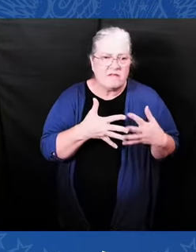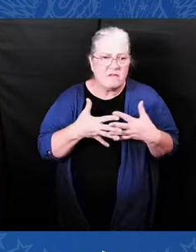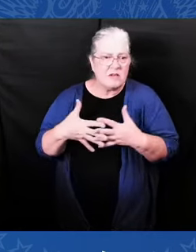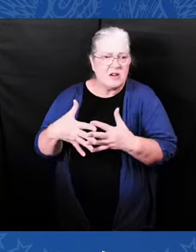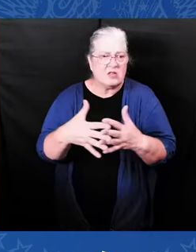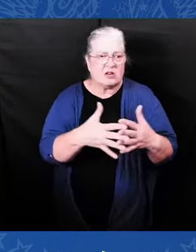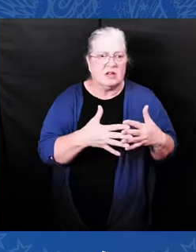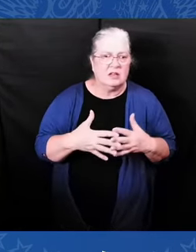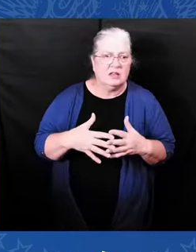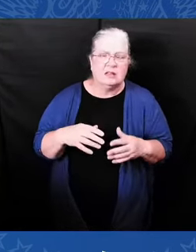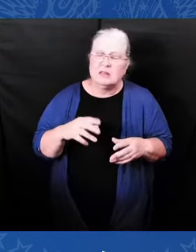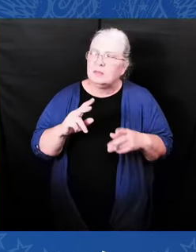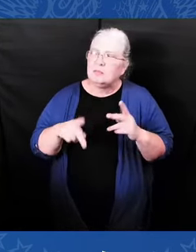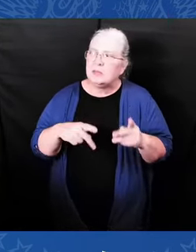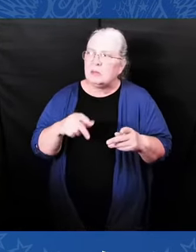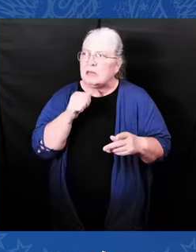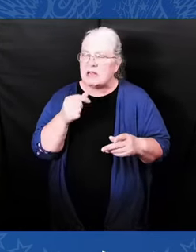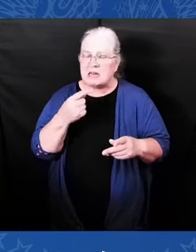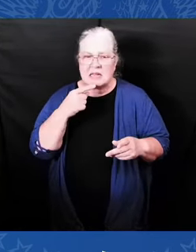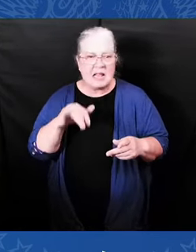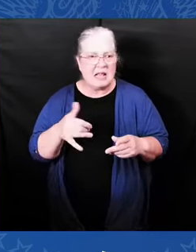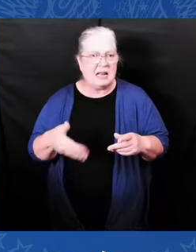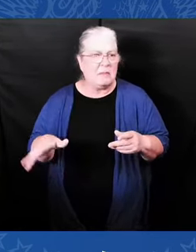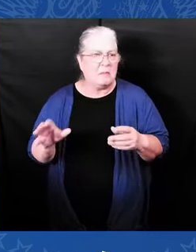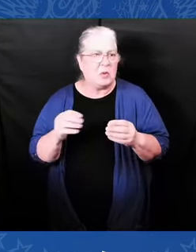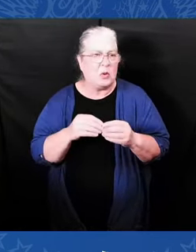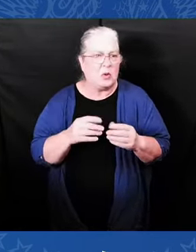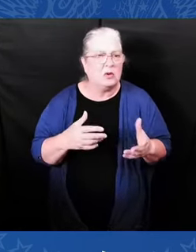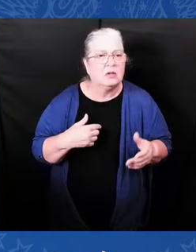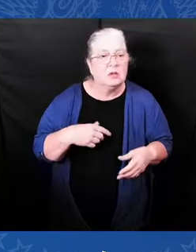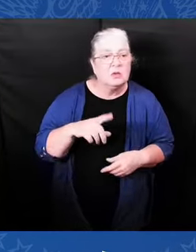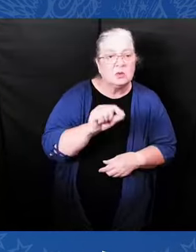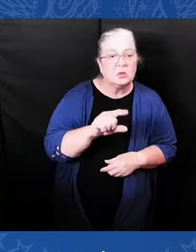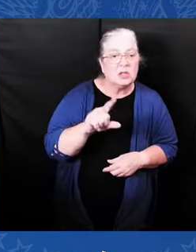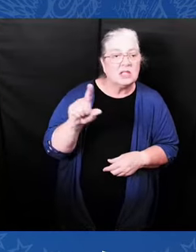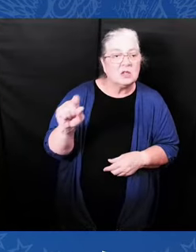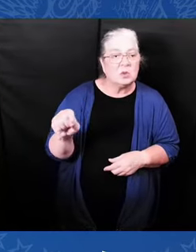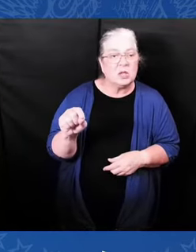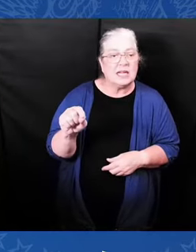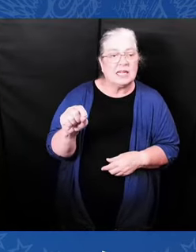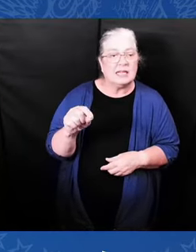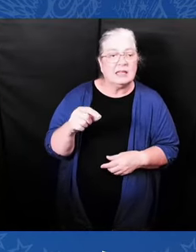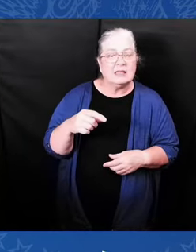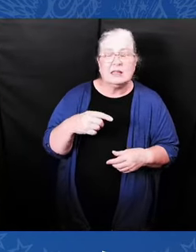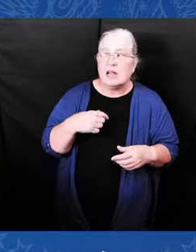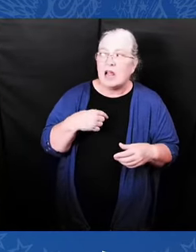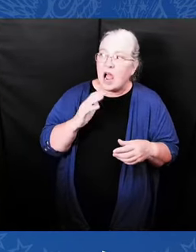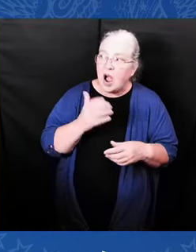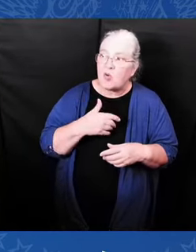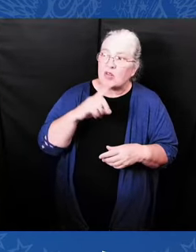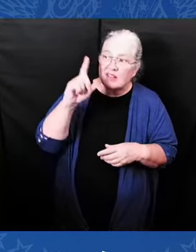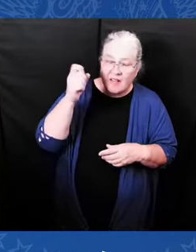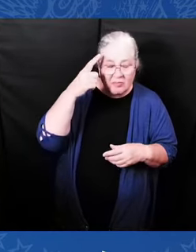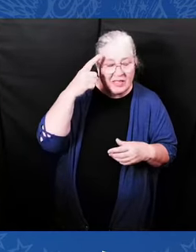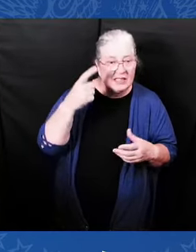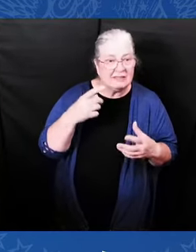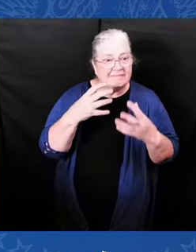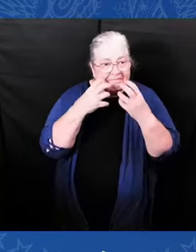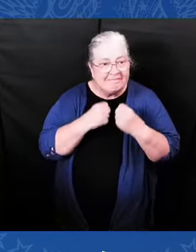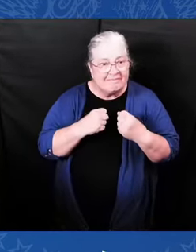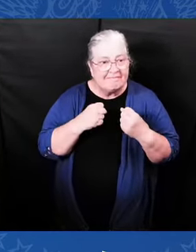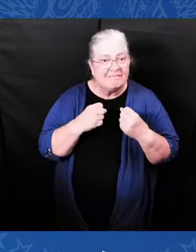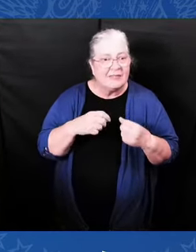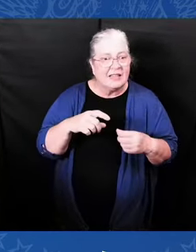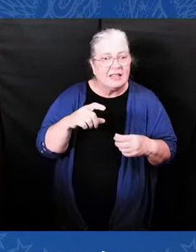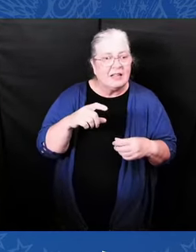And thank God, because of all of you, we won. I might add, we won convincingly and clearly with a — by a